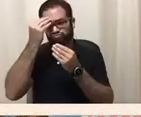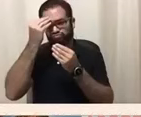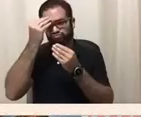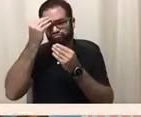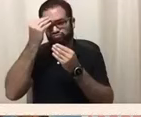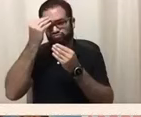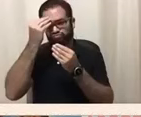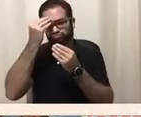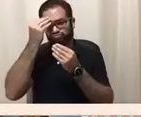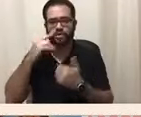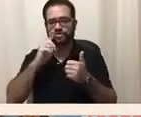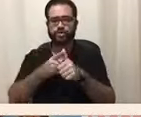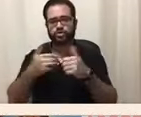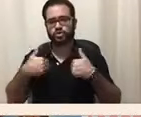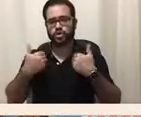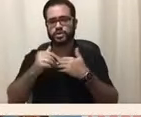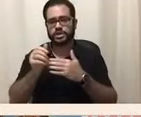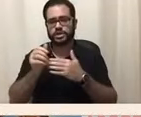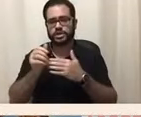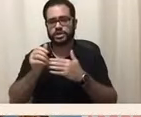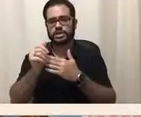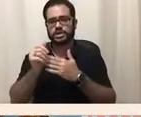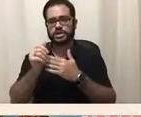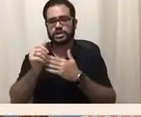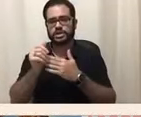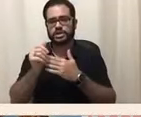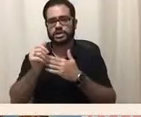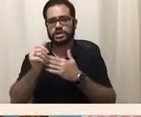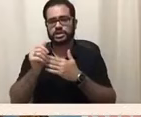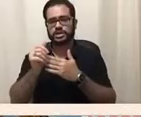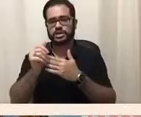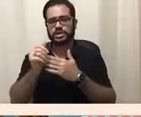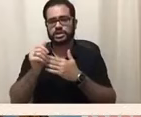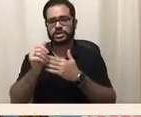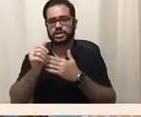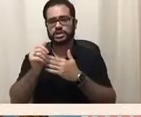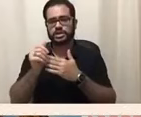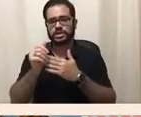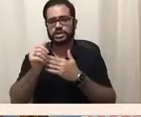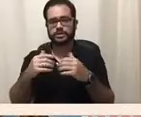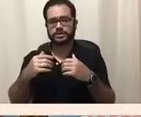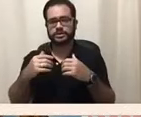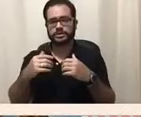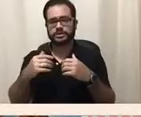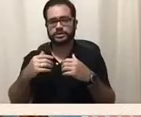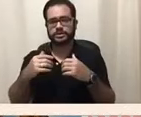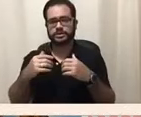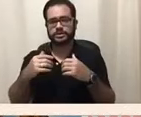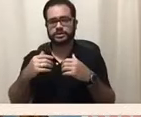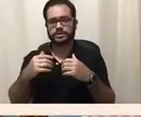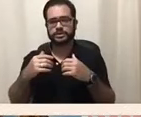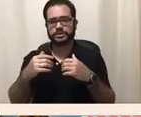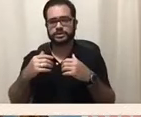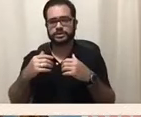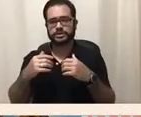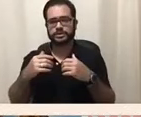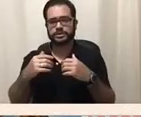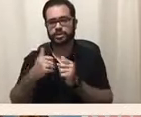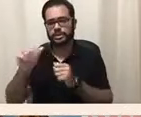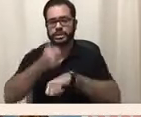for youth with disabilities is developed by California by Governor's Committee for Employment of Disabled Persons.